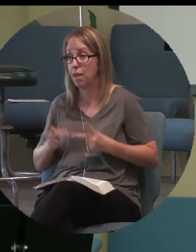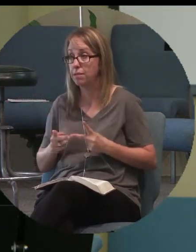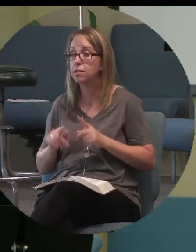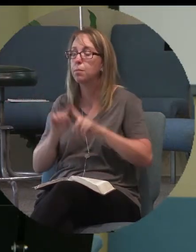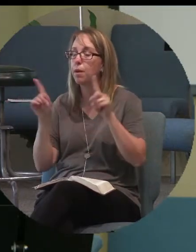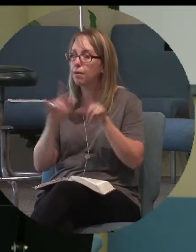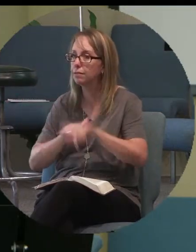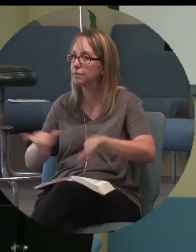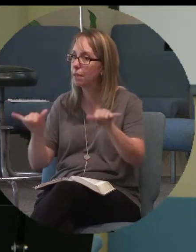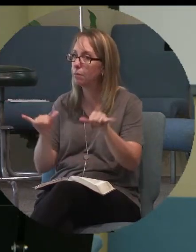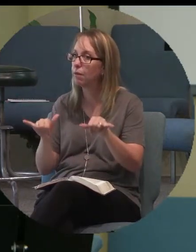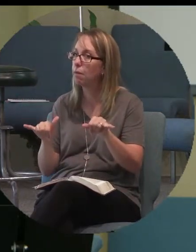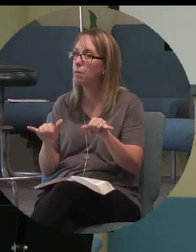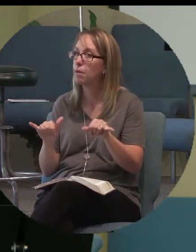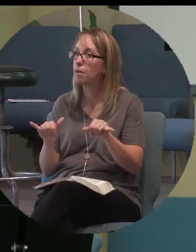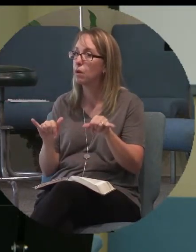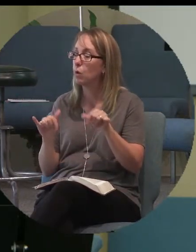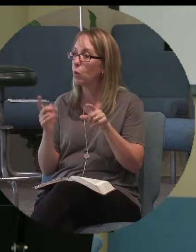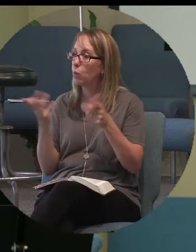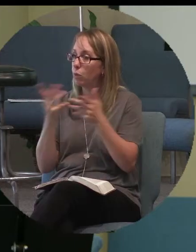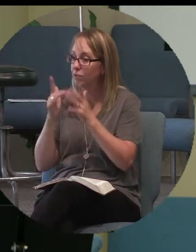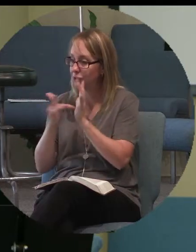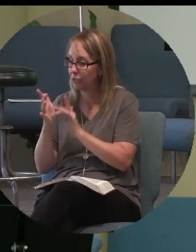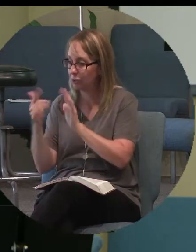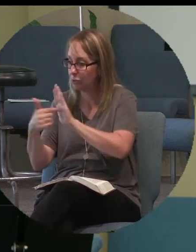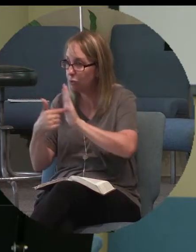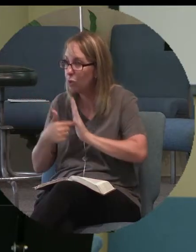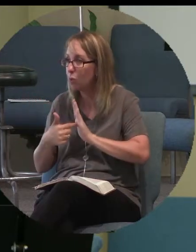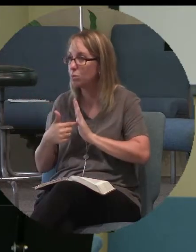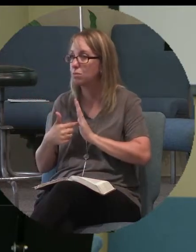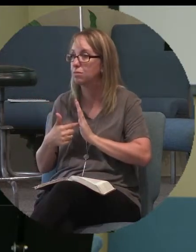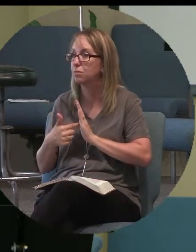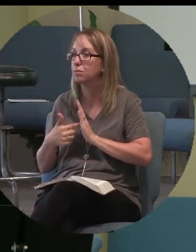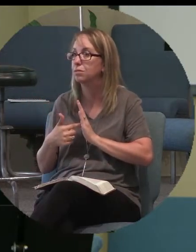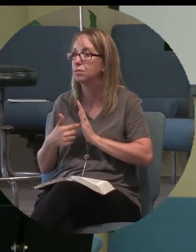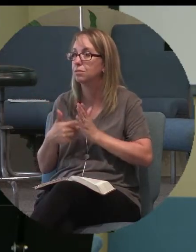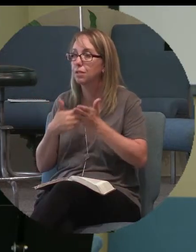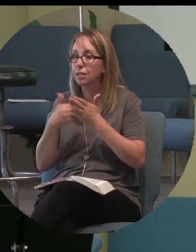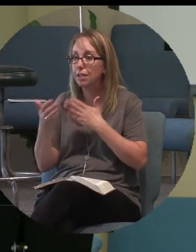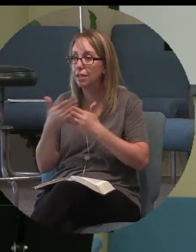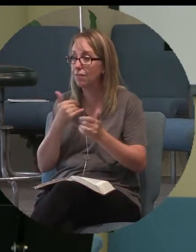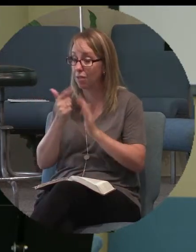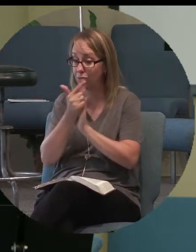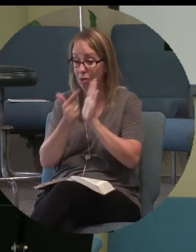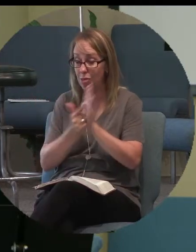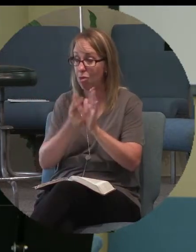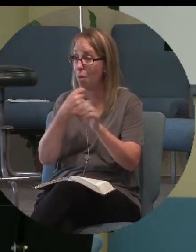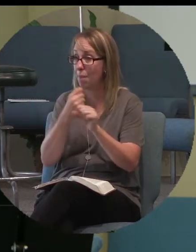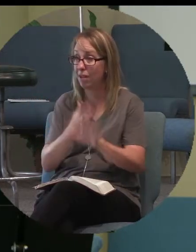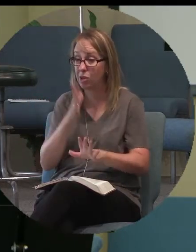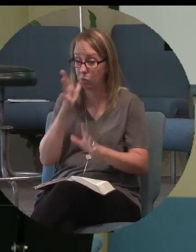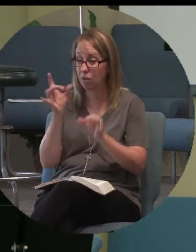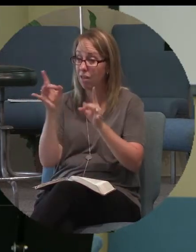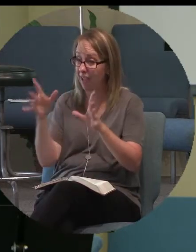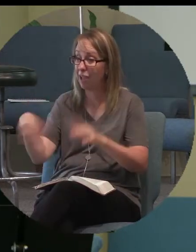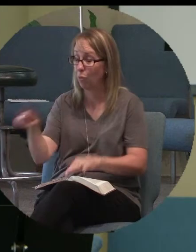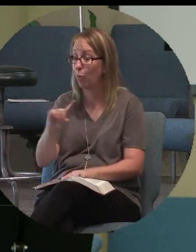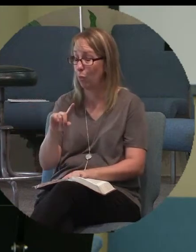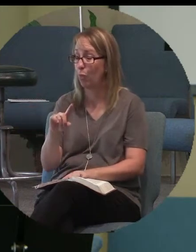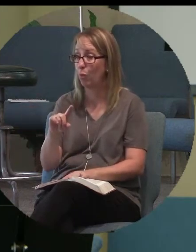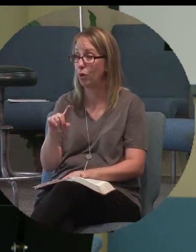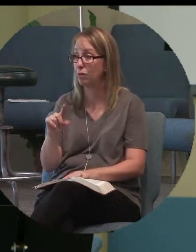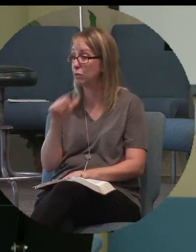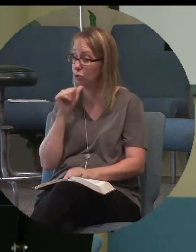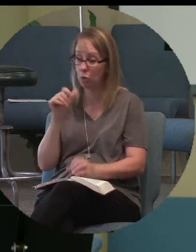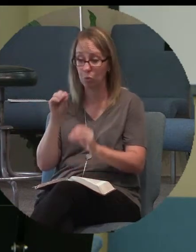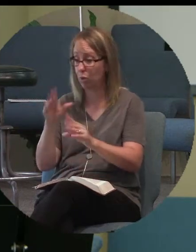same time, what Jesus shows us is that even the lawmakers are going to hate you. Don't